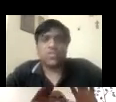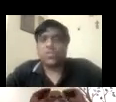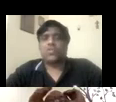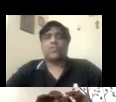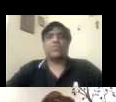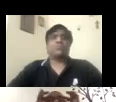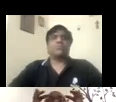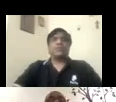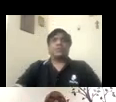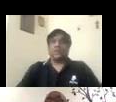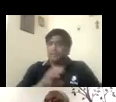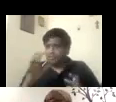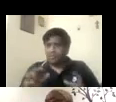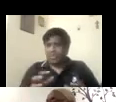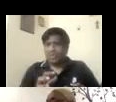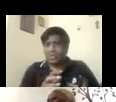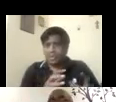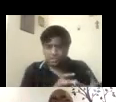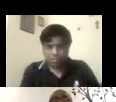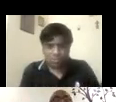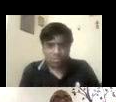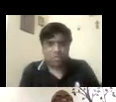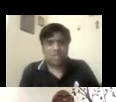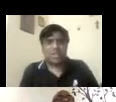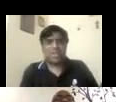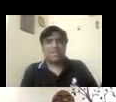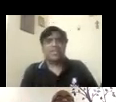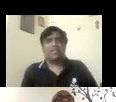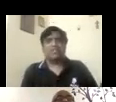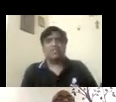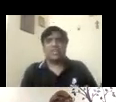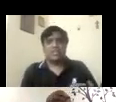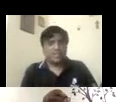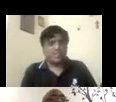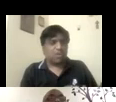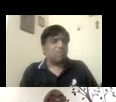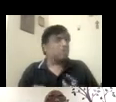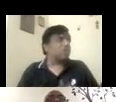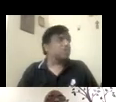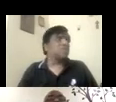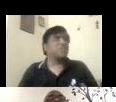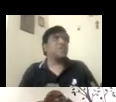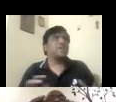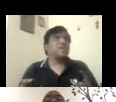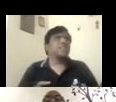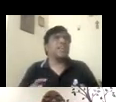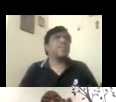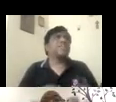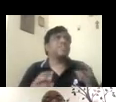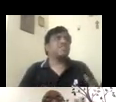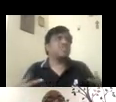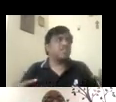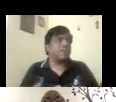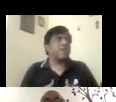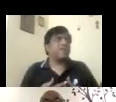So, but you, but, so, end of the day, these all models have to be tried,